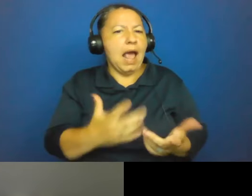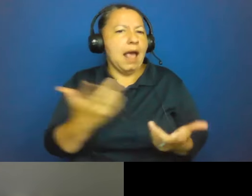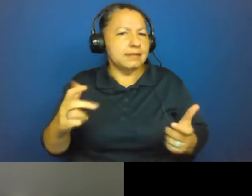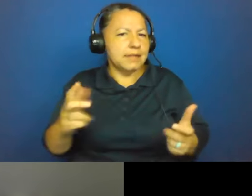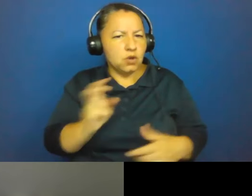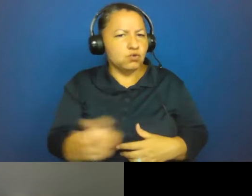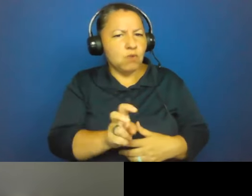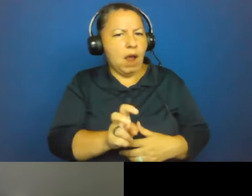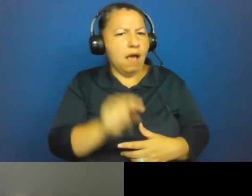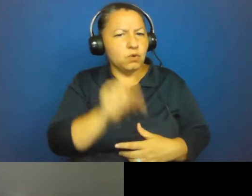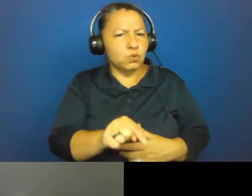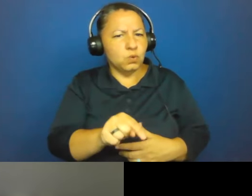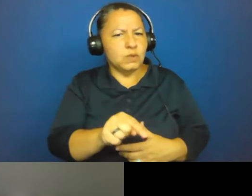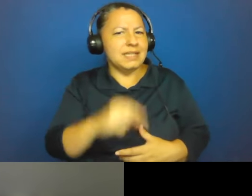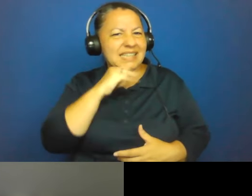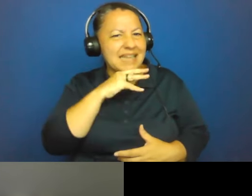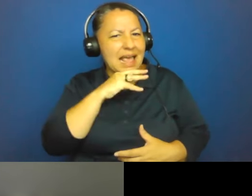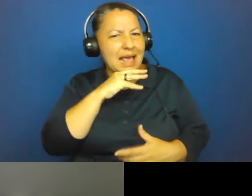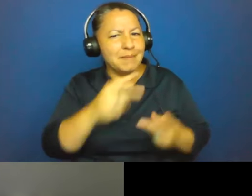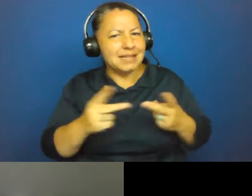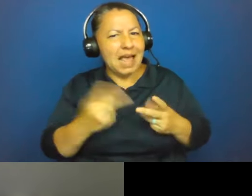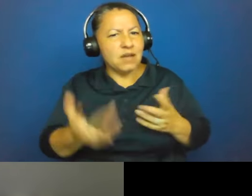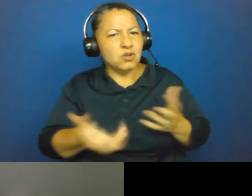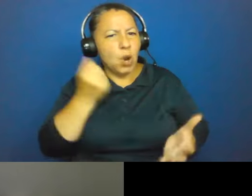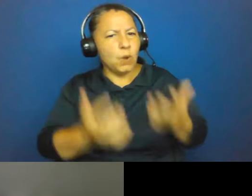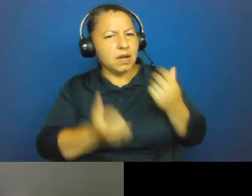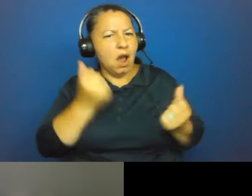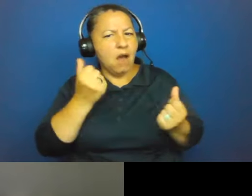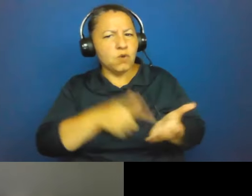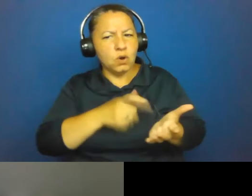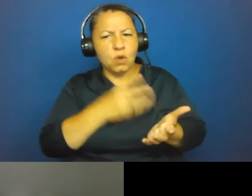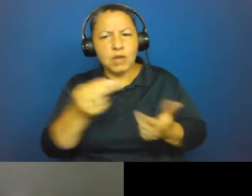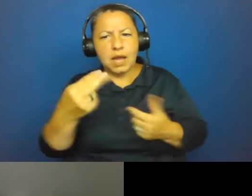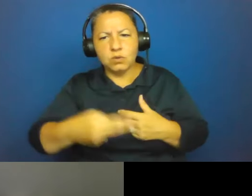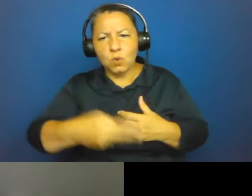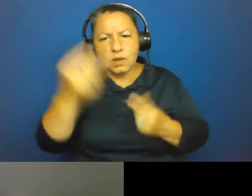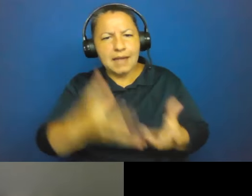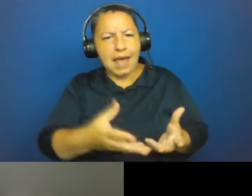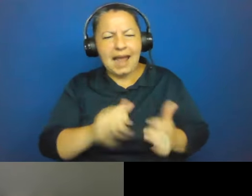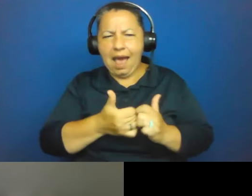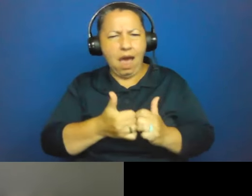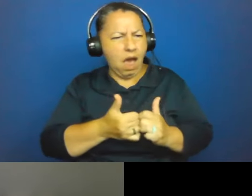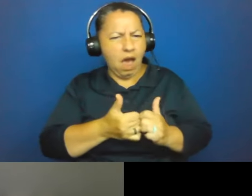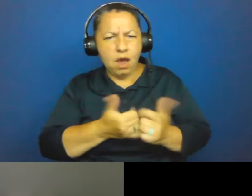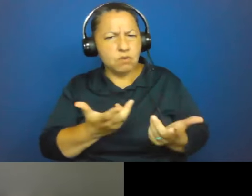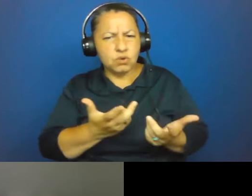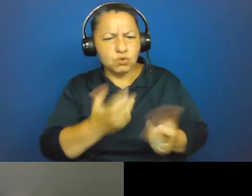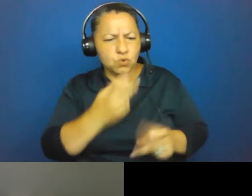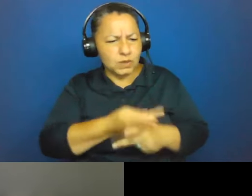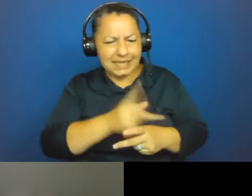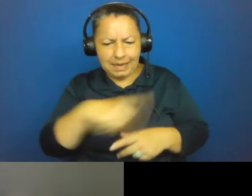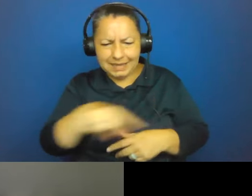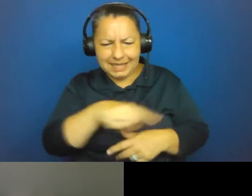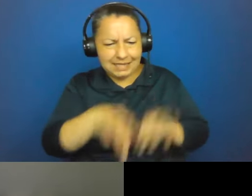contaminated site to recover the archaeological and historical data? How did you secure these finds, as well as yourselves, as you